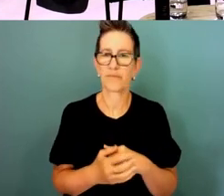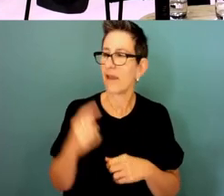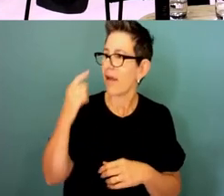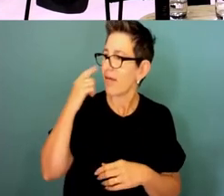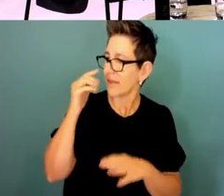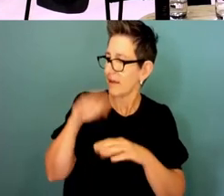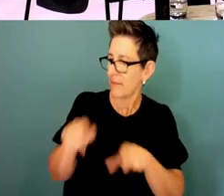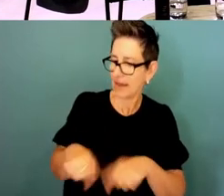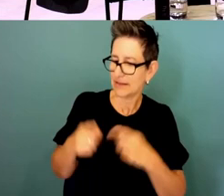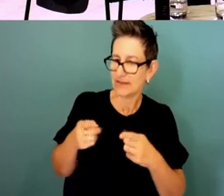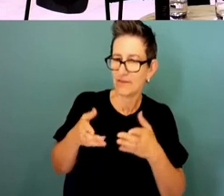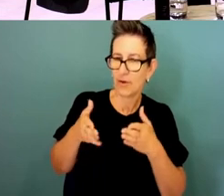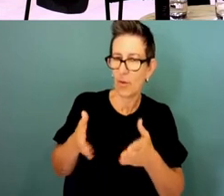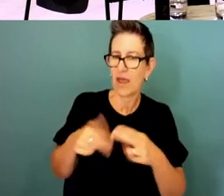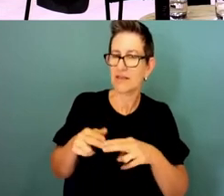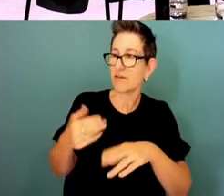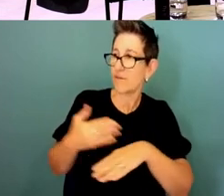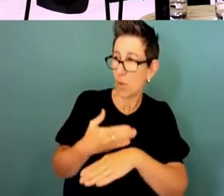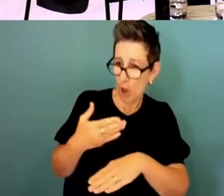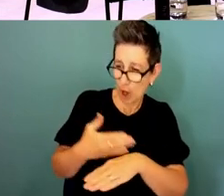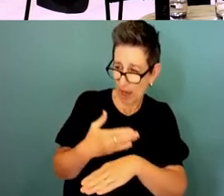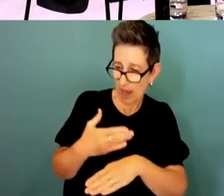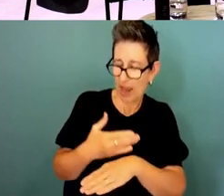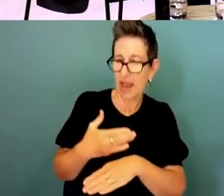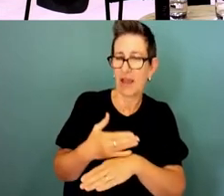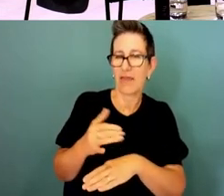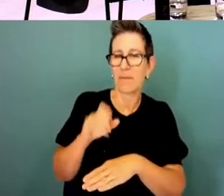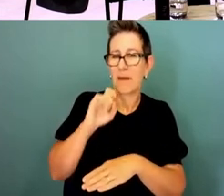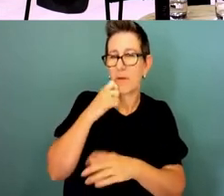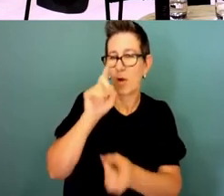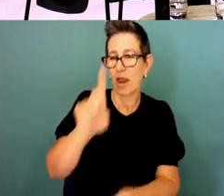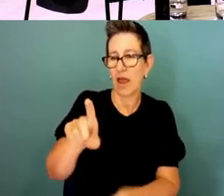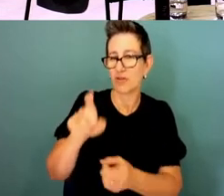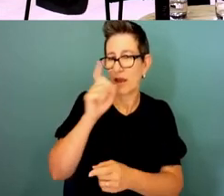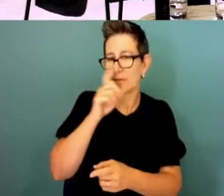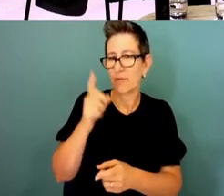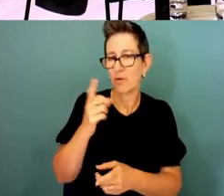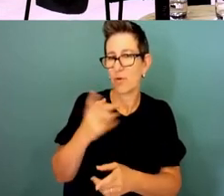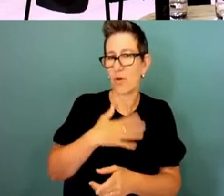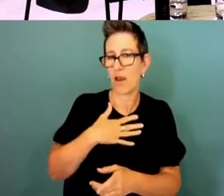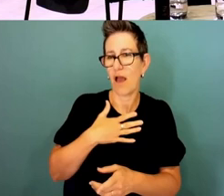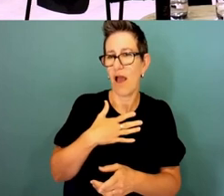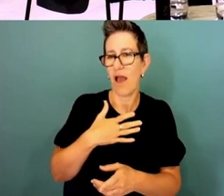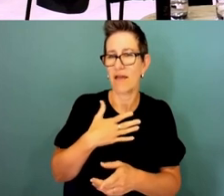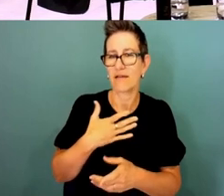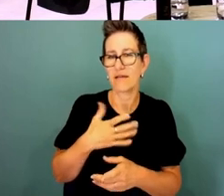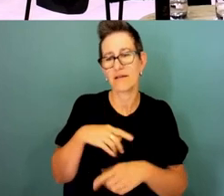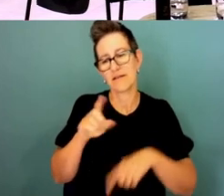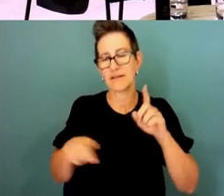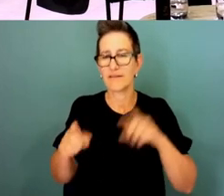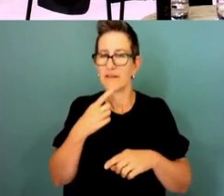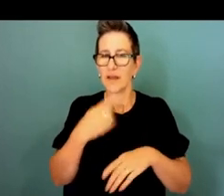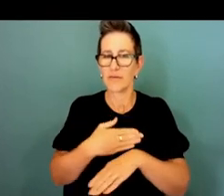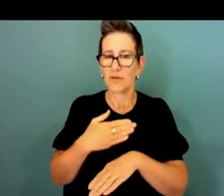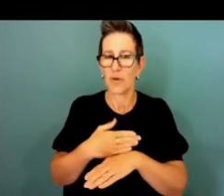of working that might attract people who are interested in different ways of working the work we're doing on the in